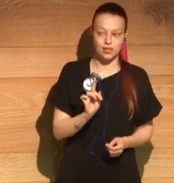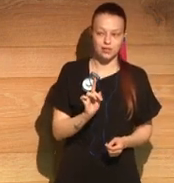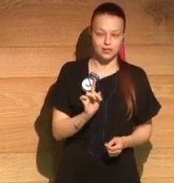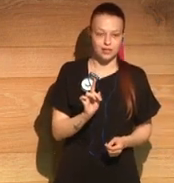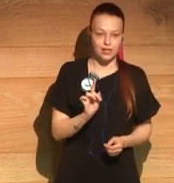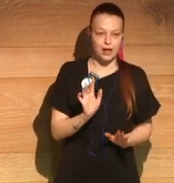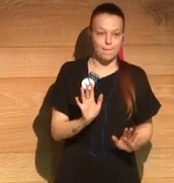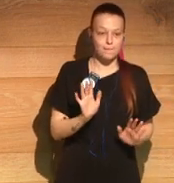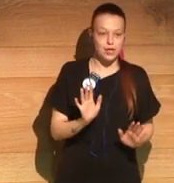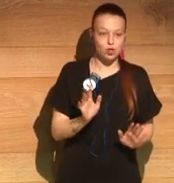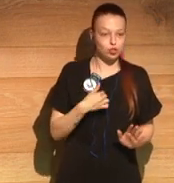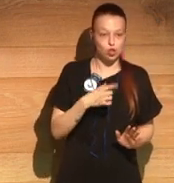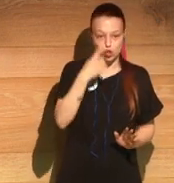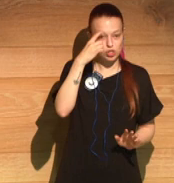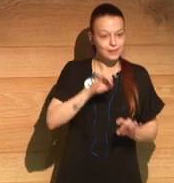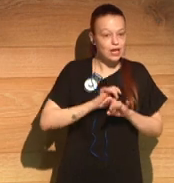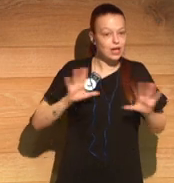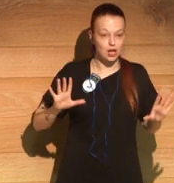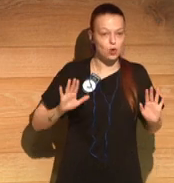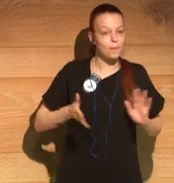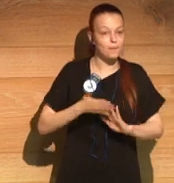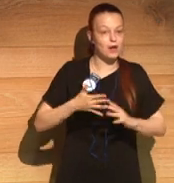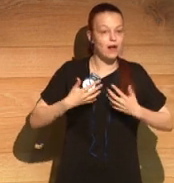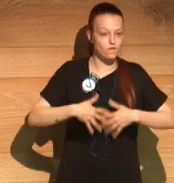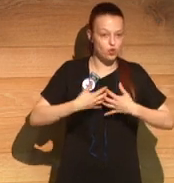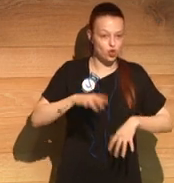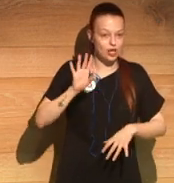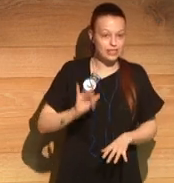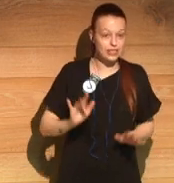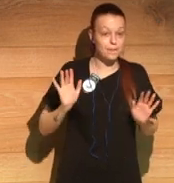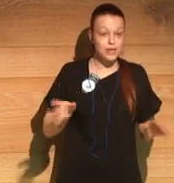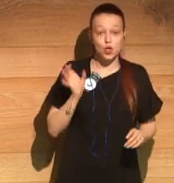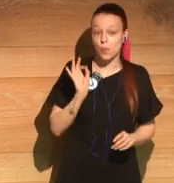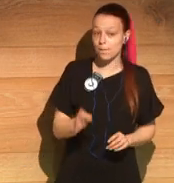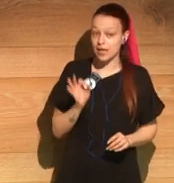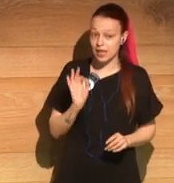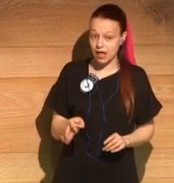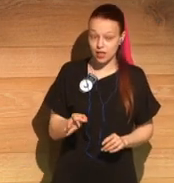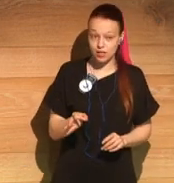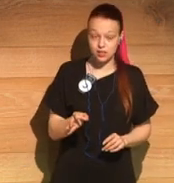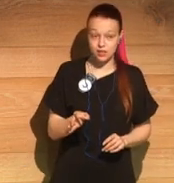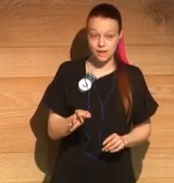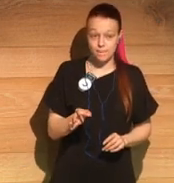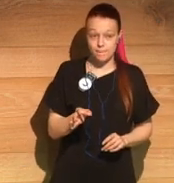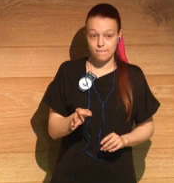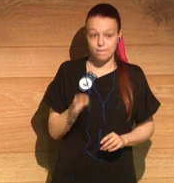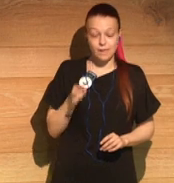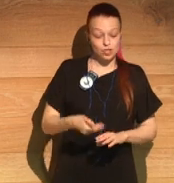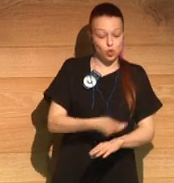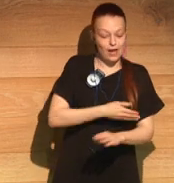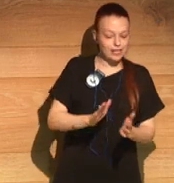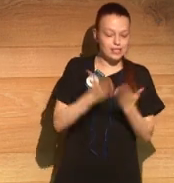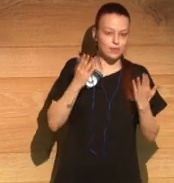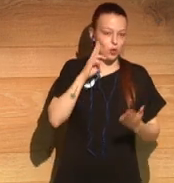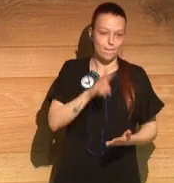start. But you're right in saying that that's not something that's been in my work before this. Most of my books have been very sober,